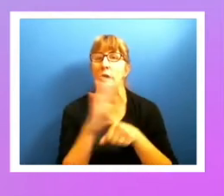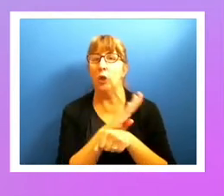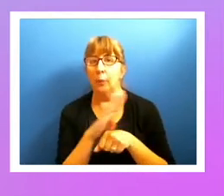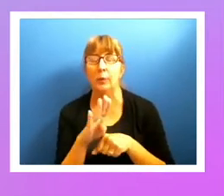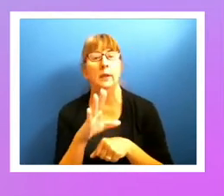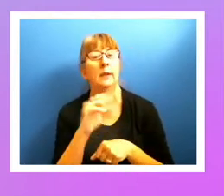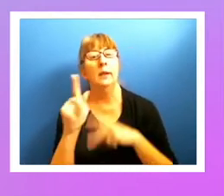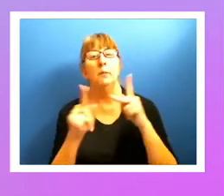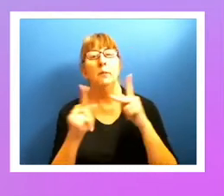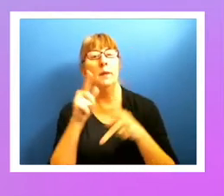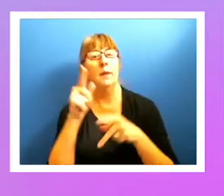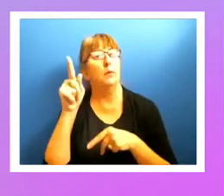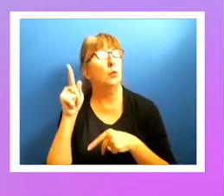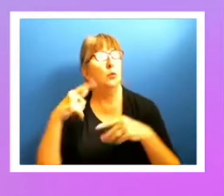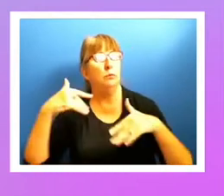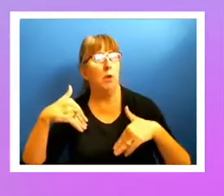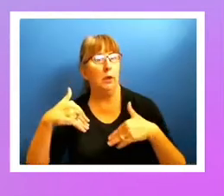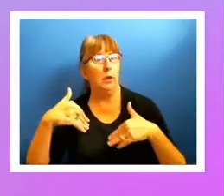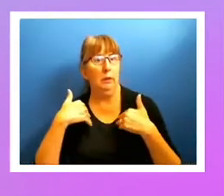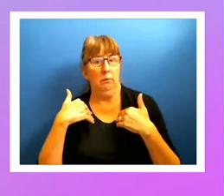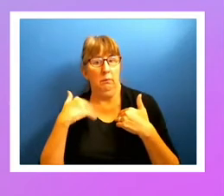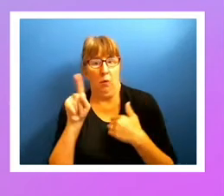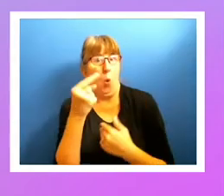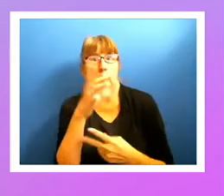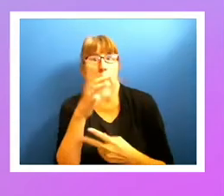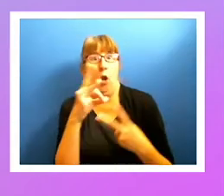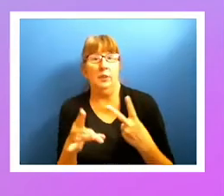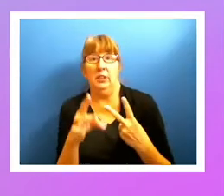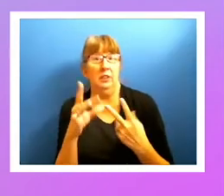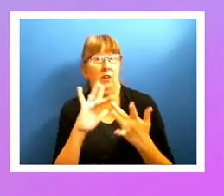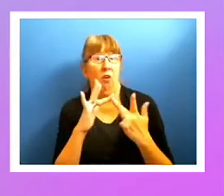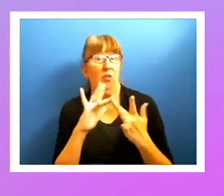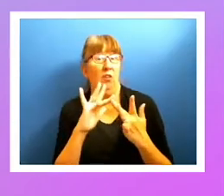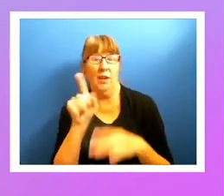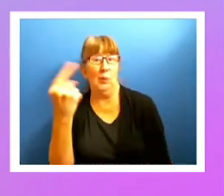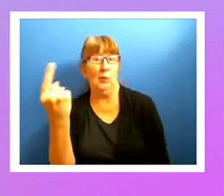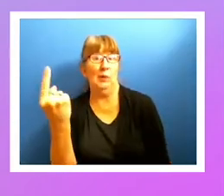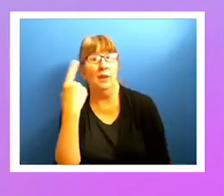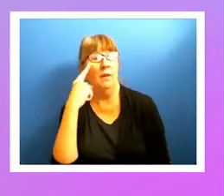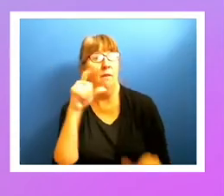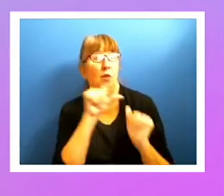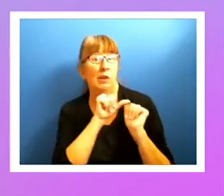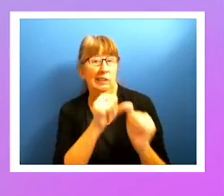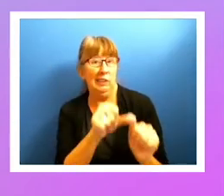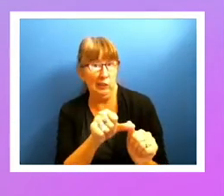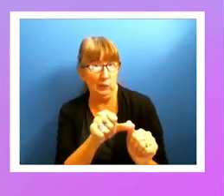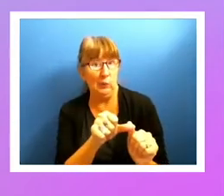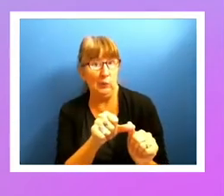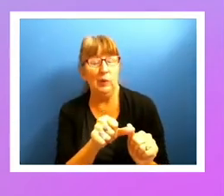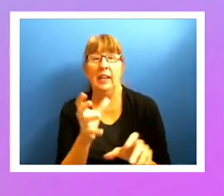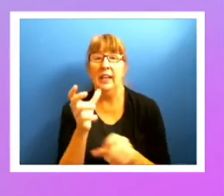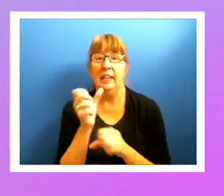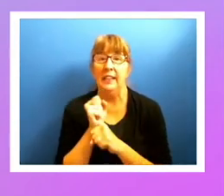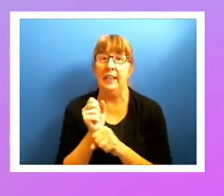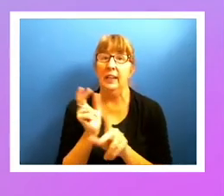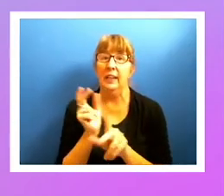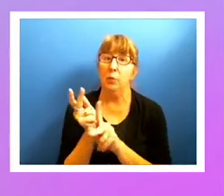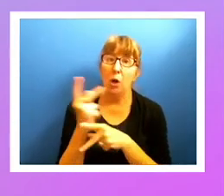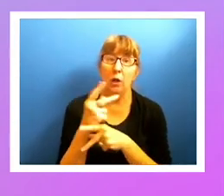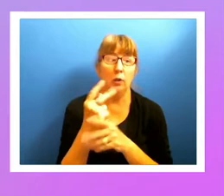might not have had any options other than the digital storefront to be able to, you know, get the product or service that they wanted.